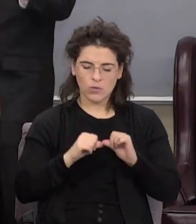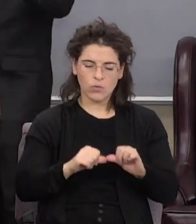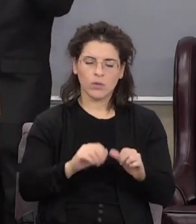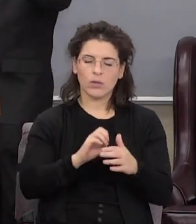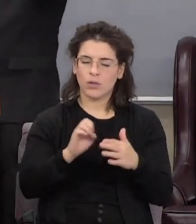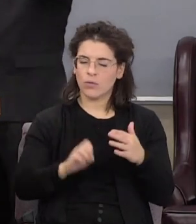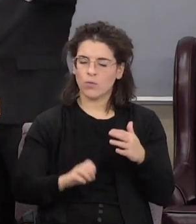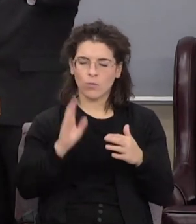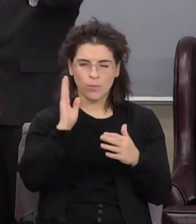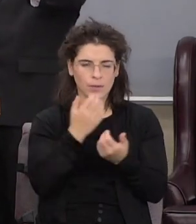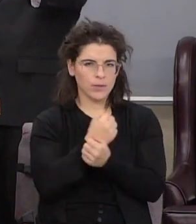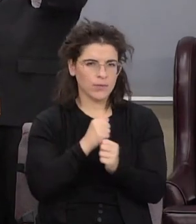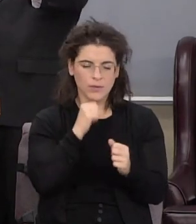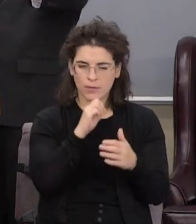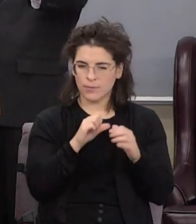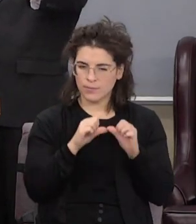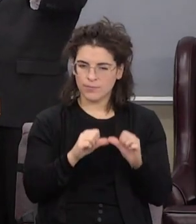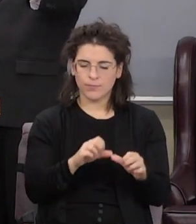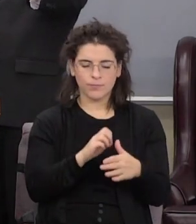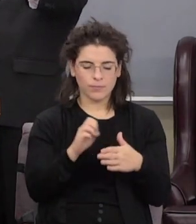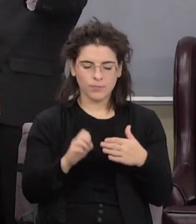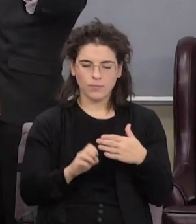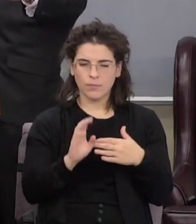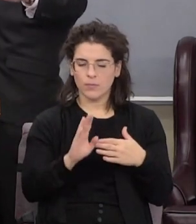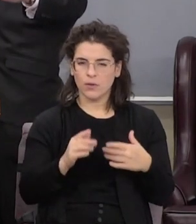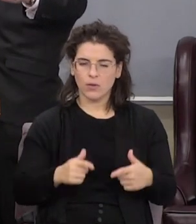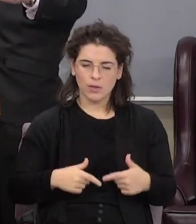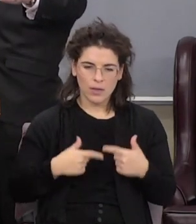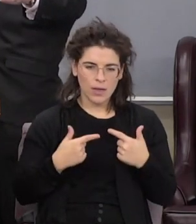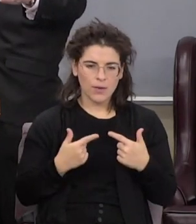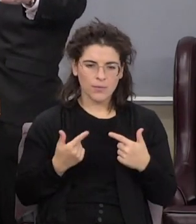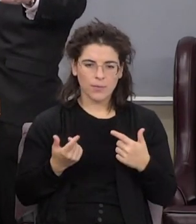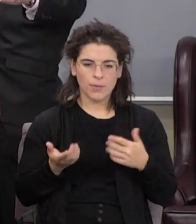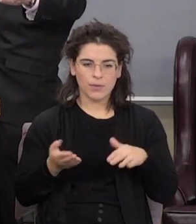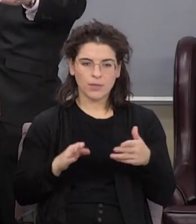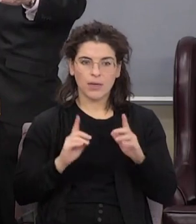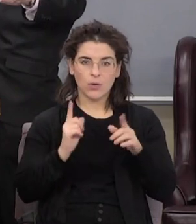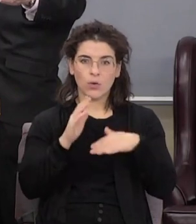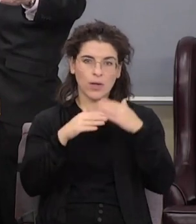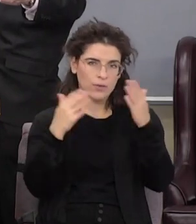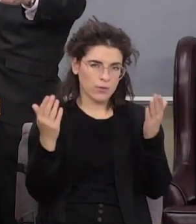has not endured to the end of your life and being able to die and go to heaven